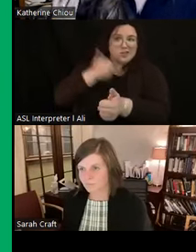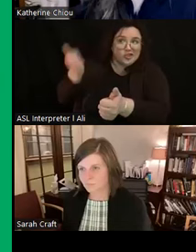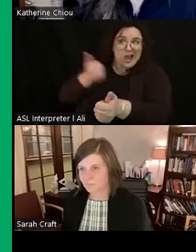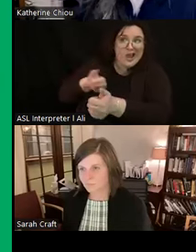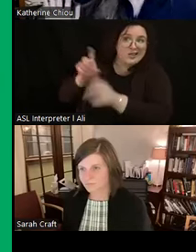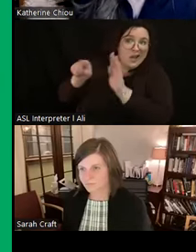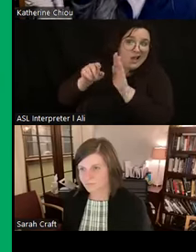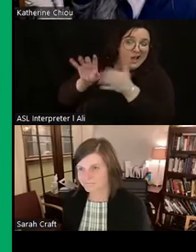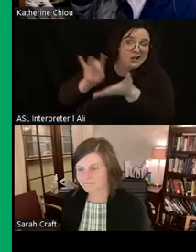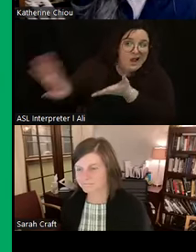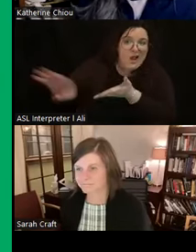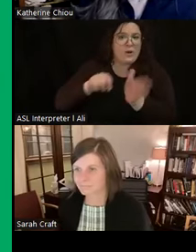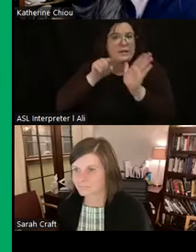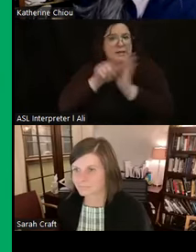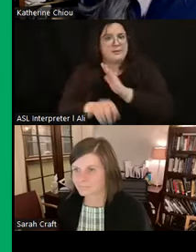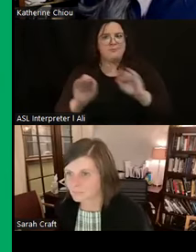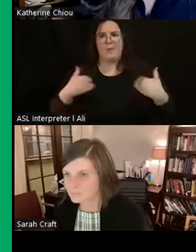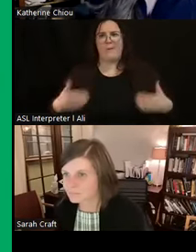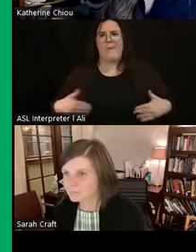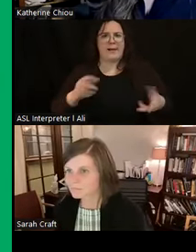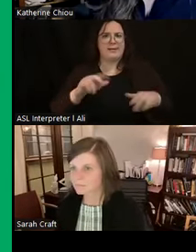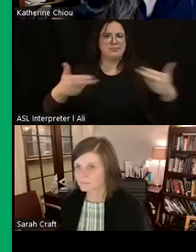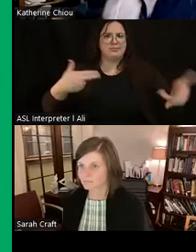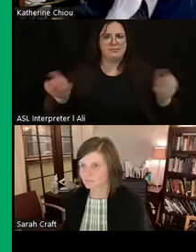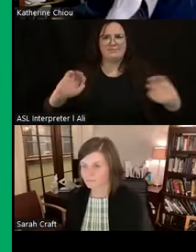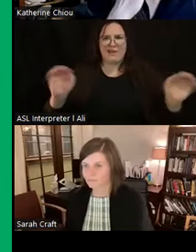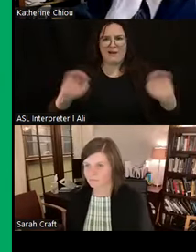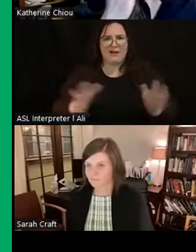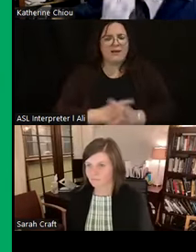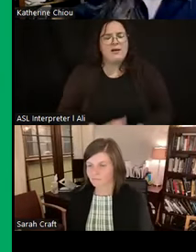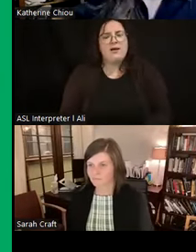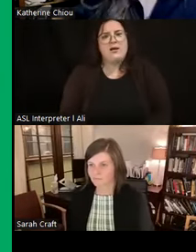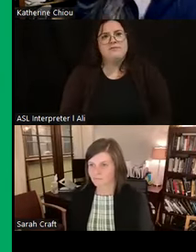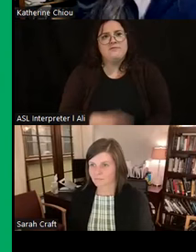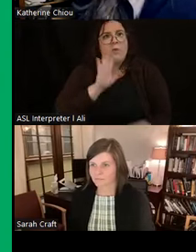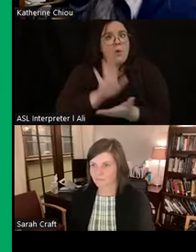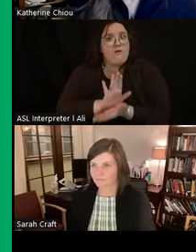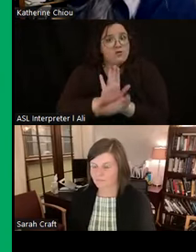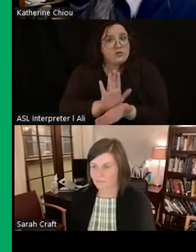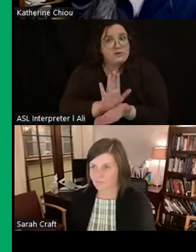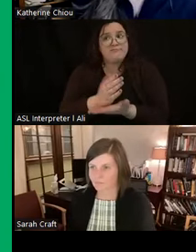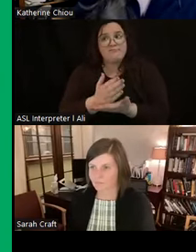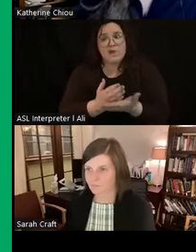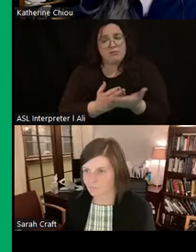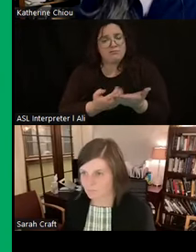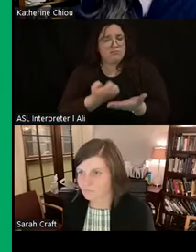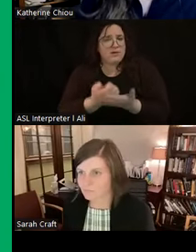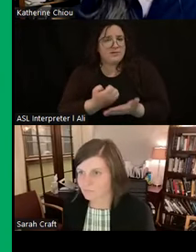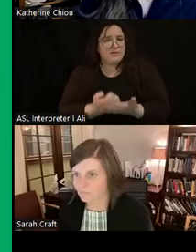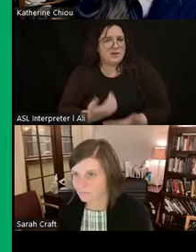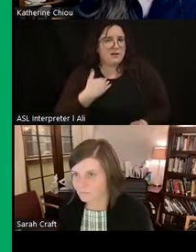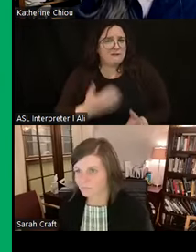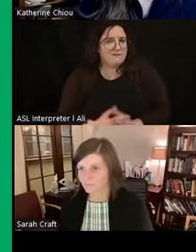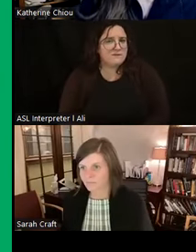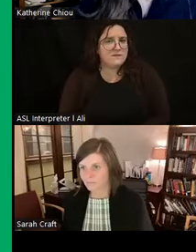forbid, killed. We have no evidence of bodies. But yeah, definitely in terms of offerings, we do have some evidence of that. So there may